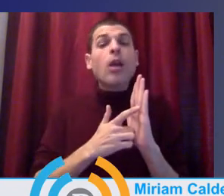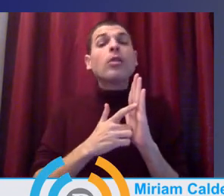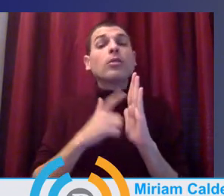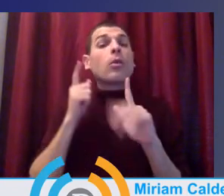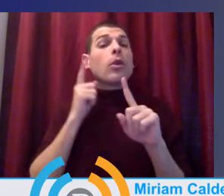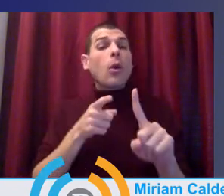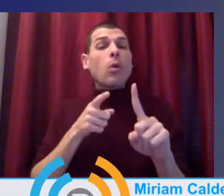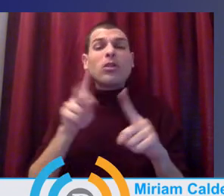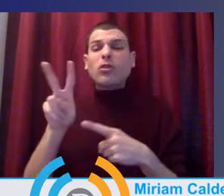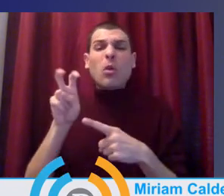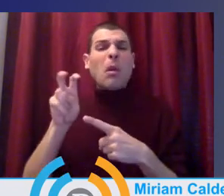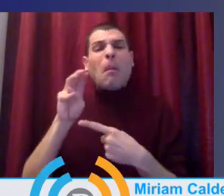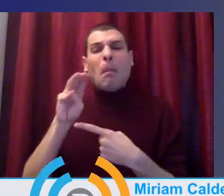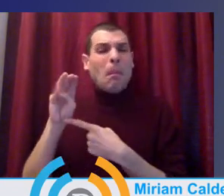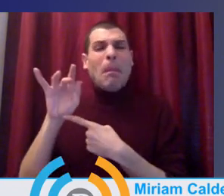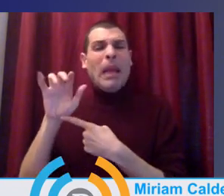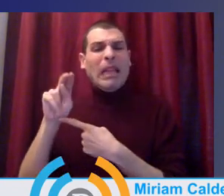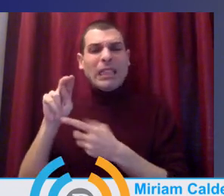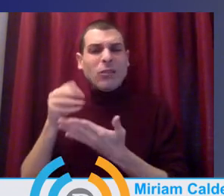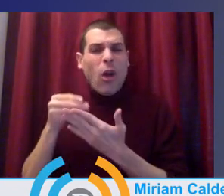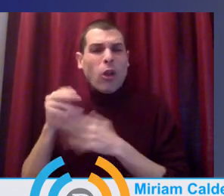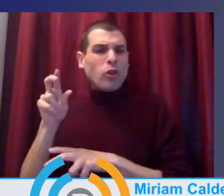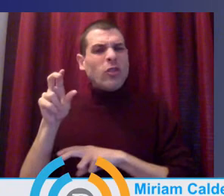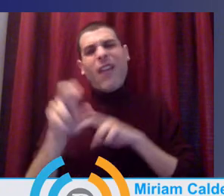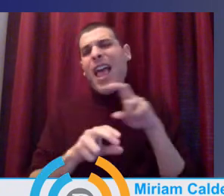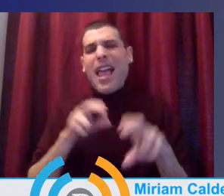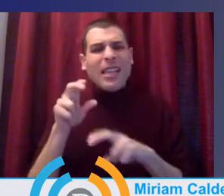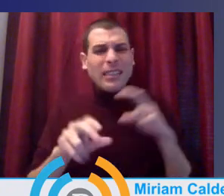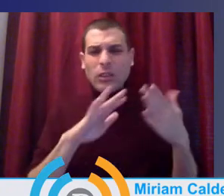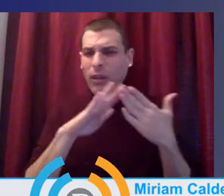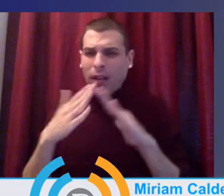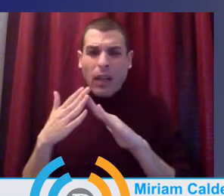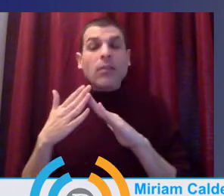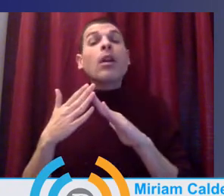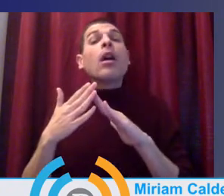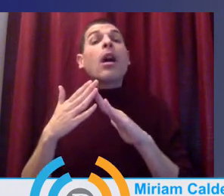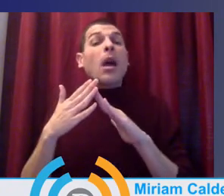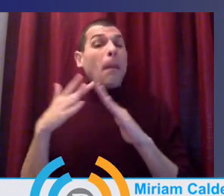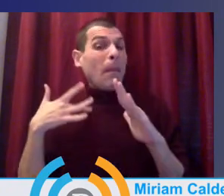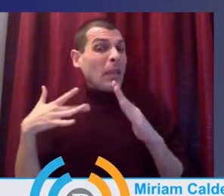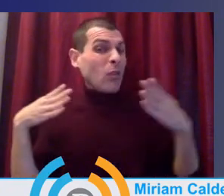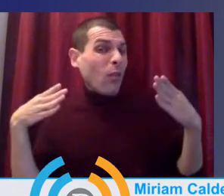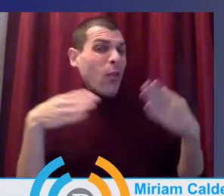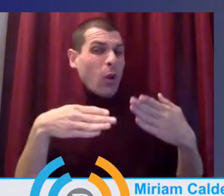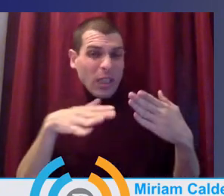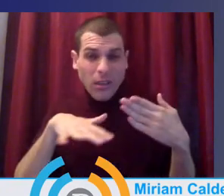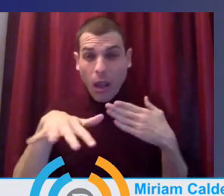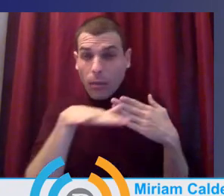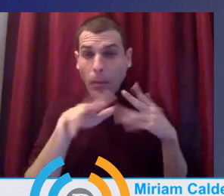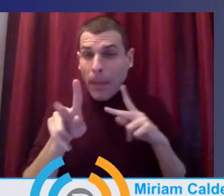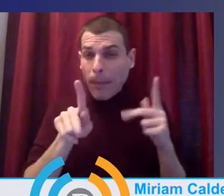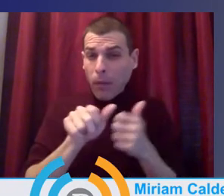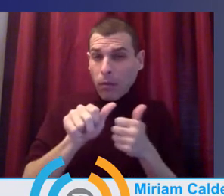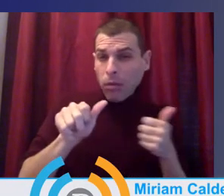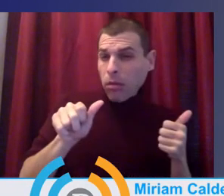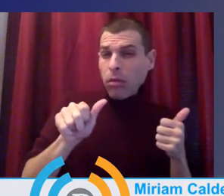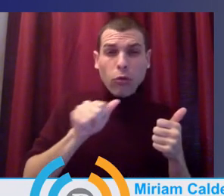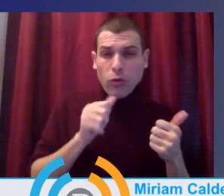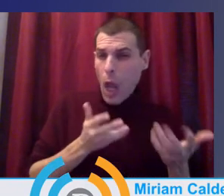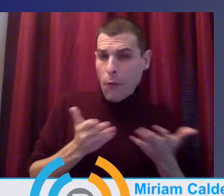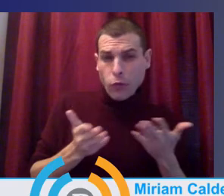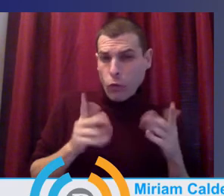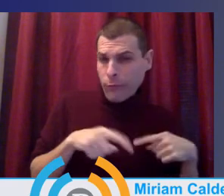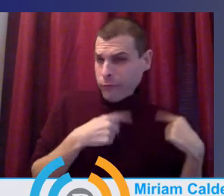learning opportunities for children, families, and communities that have been historically underserved. Suddenly, the focus for our agency and our